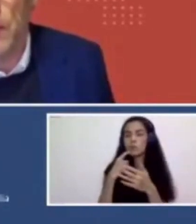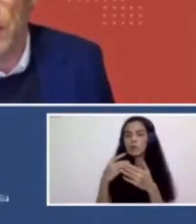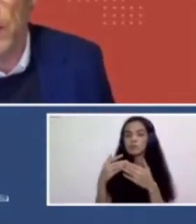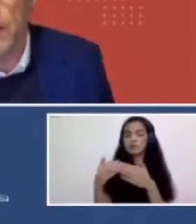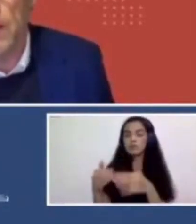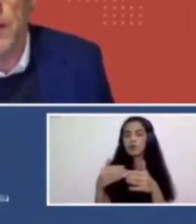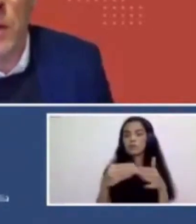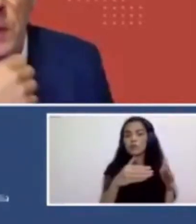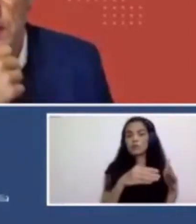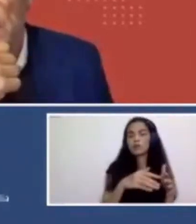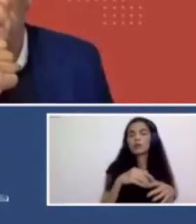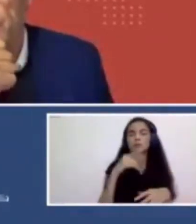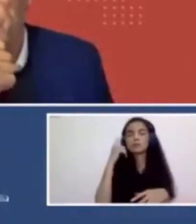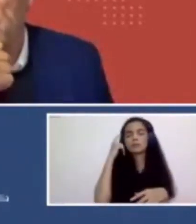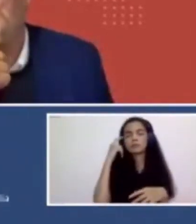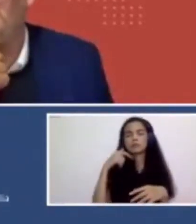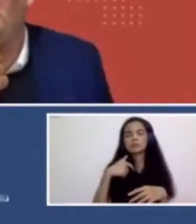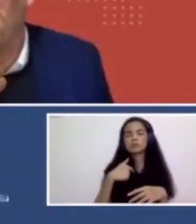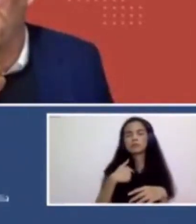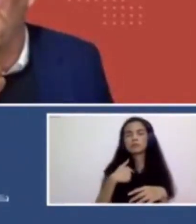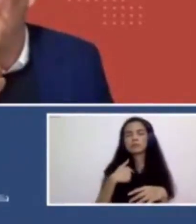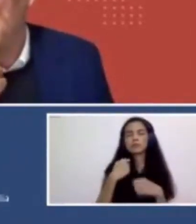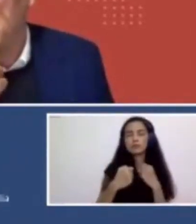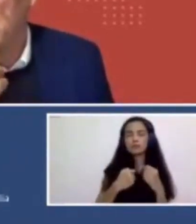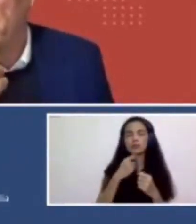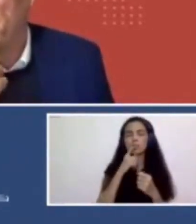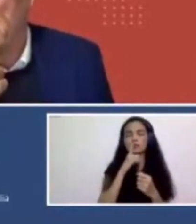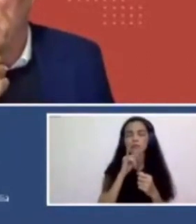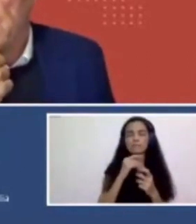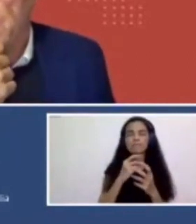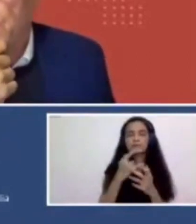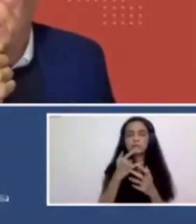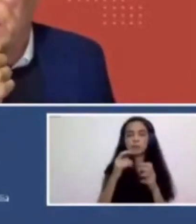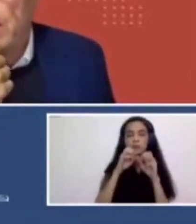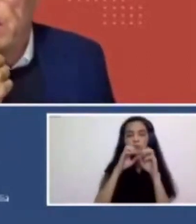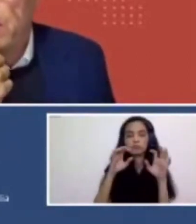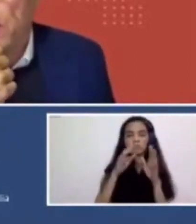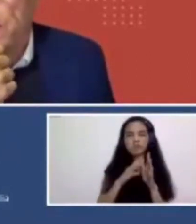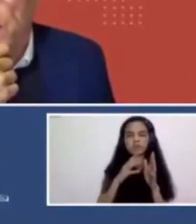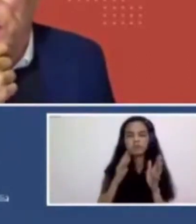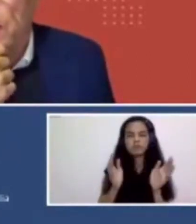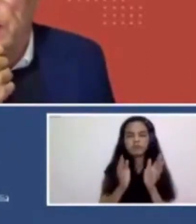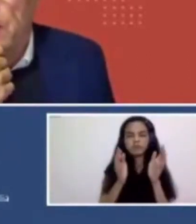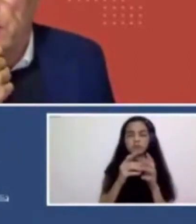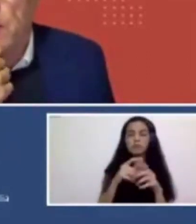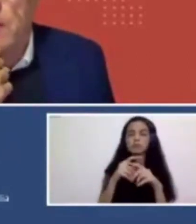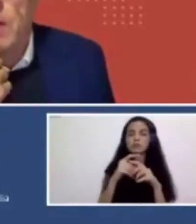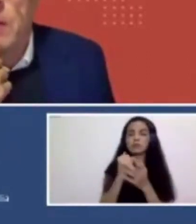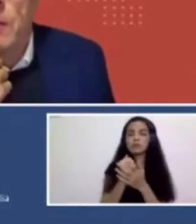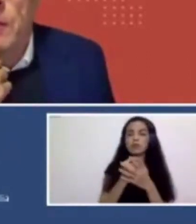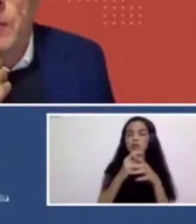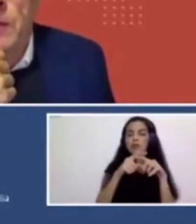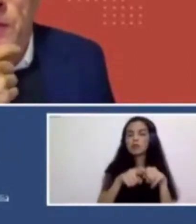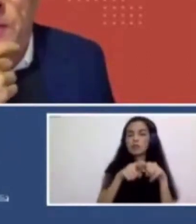ongoing, ongoing, um, research and ongoing battle. Um, it really depends, you know, I mean, they used to say the bigger,